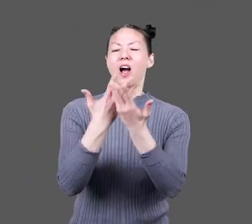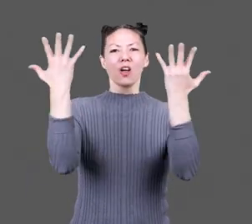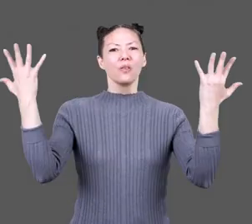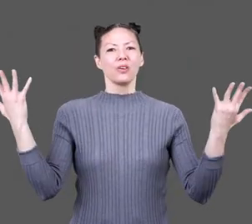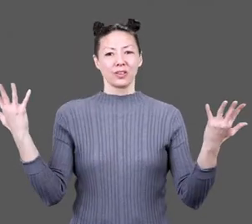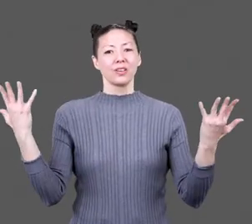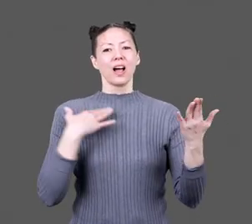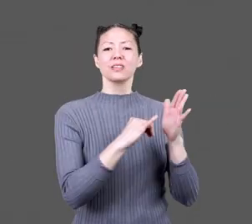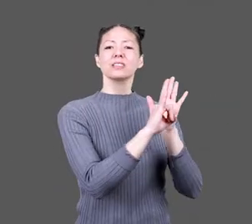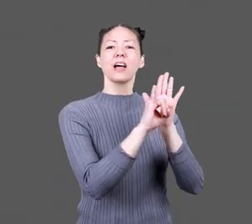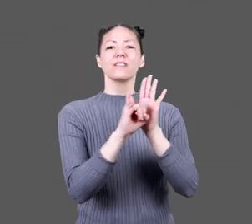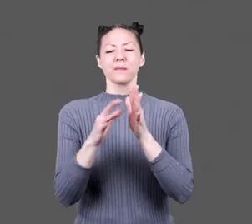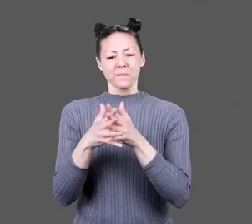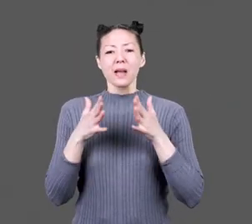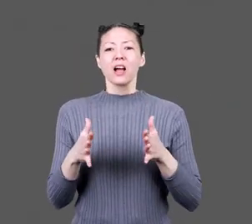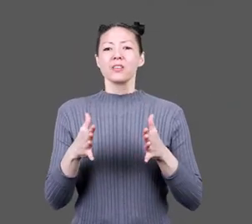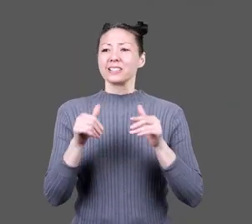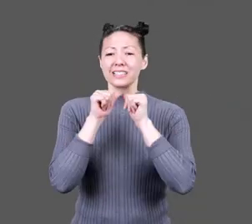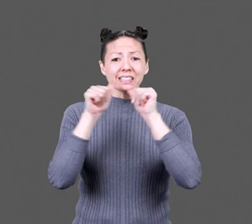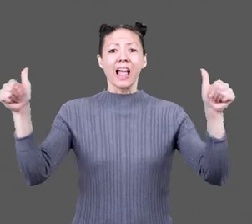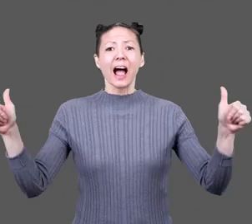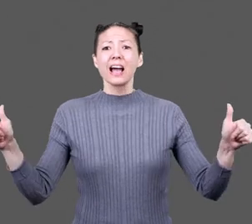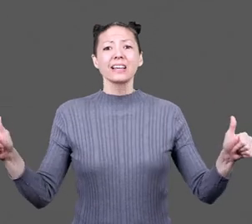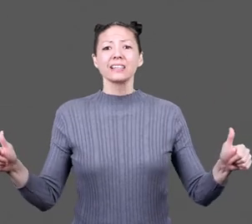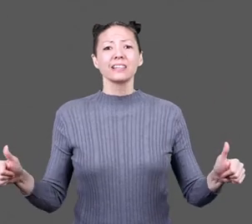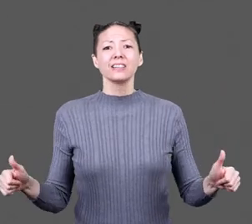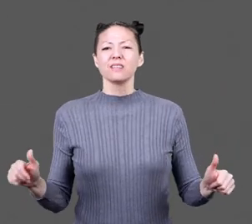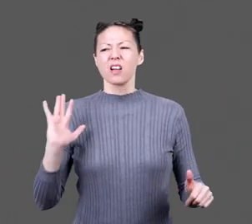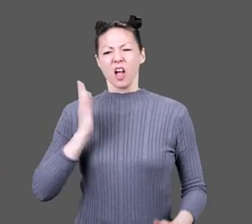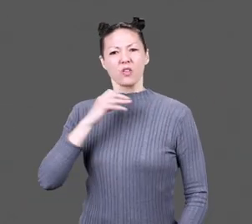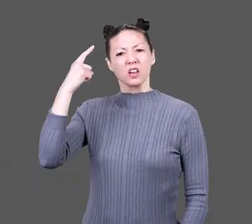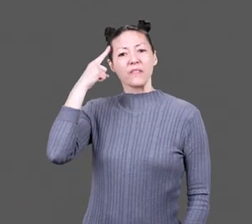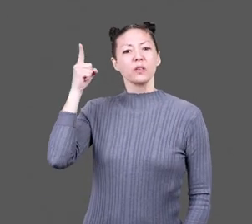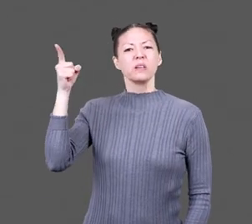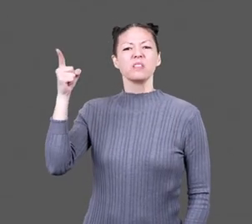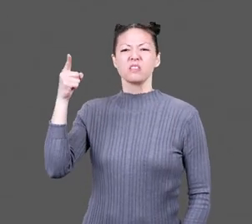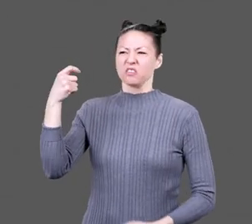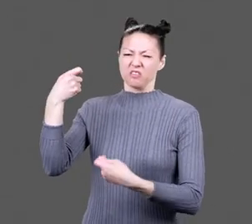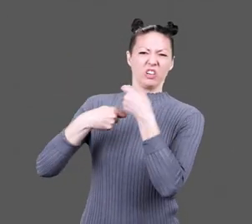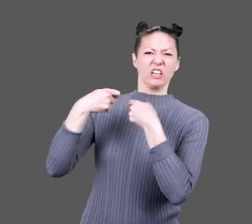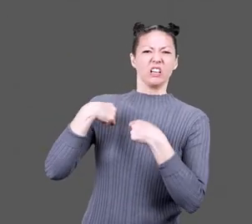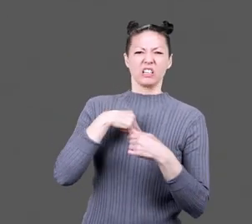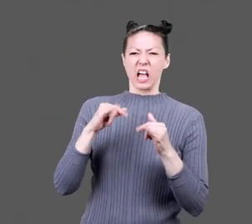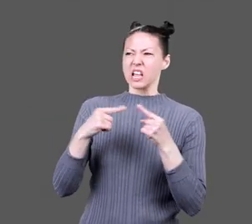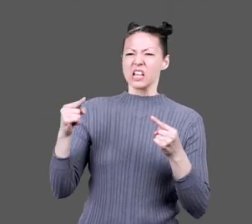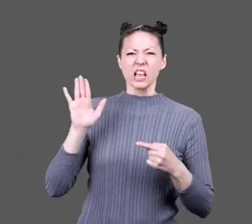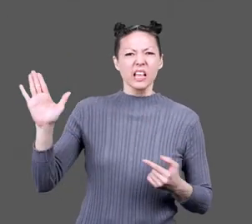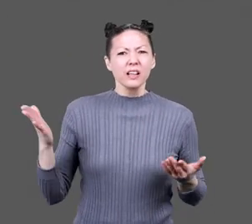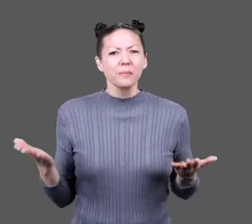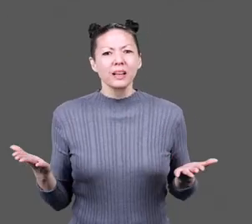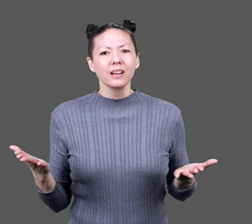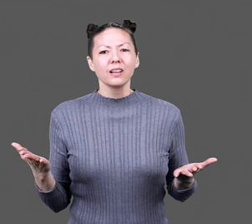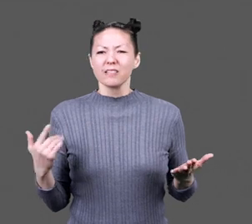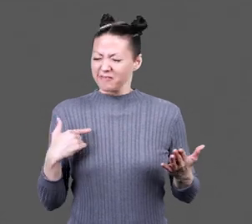share with many others. Our identity as Americans was denied. Our own government treated us like we were the